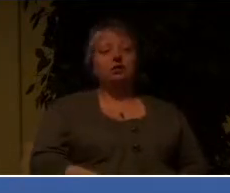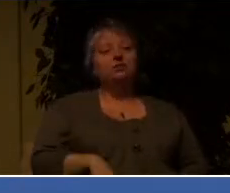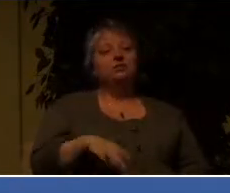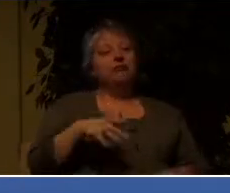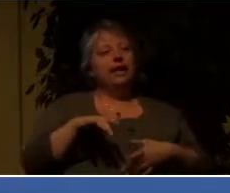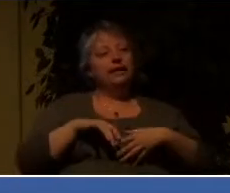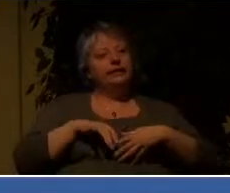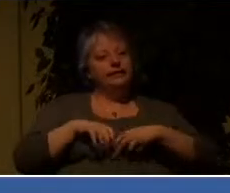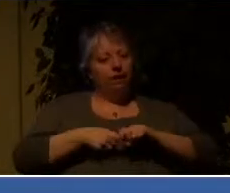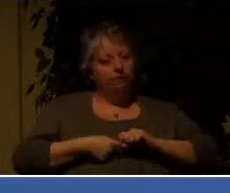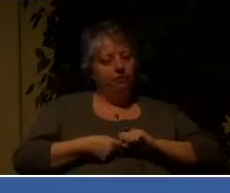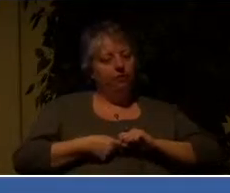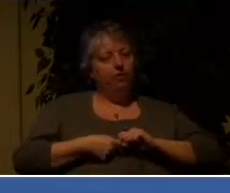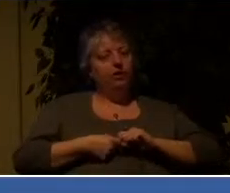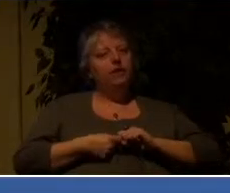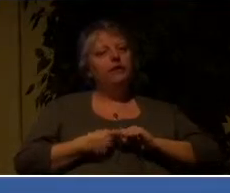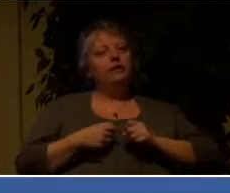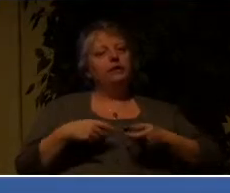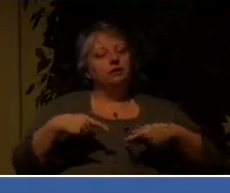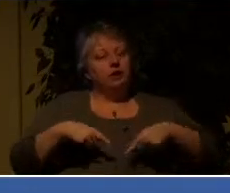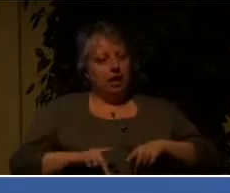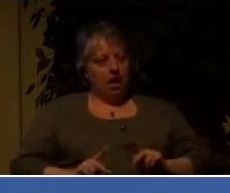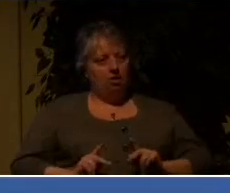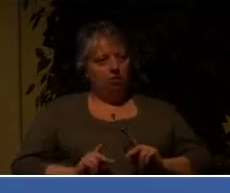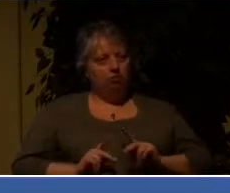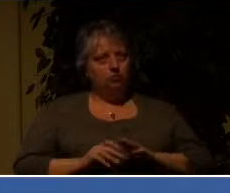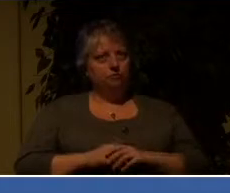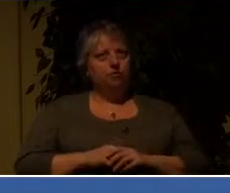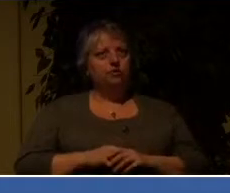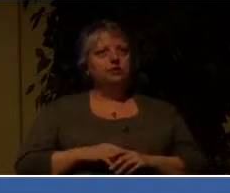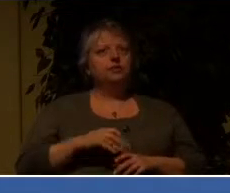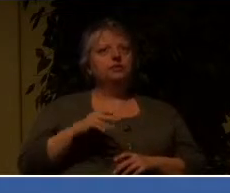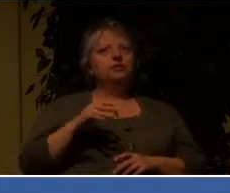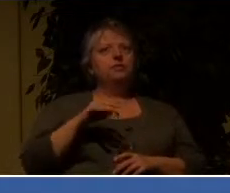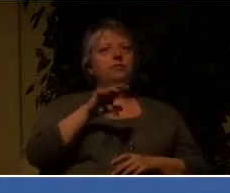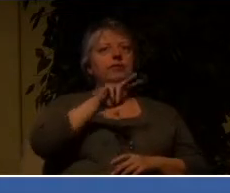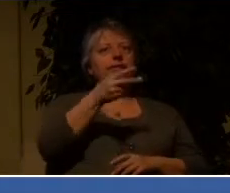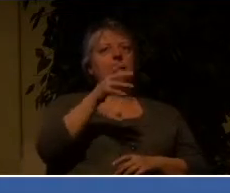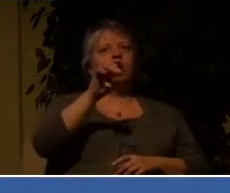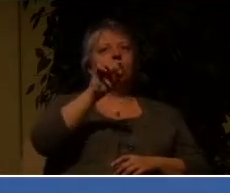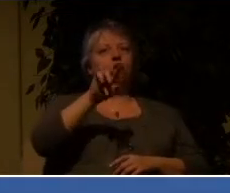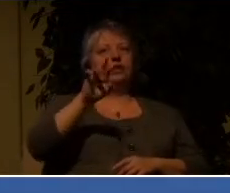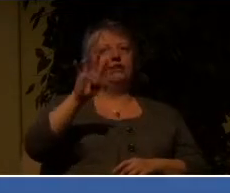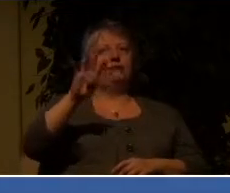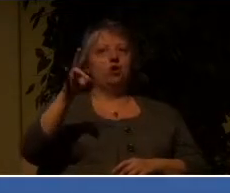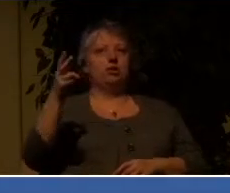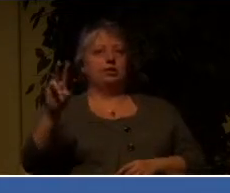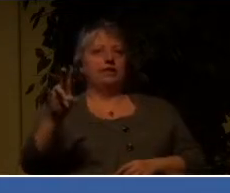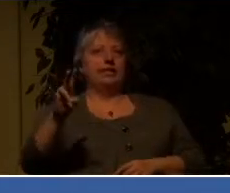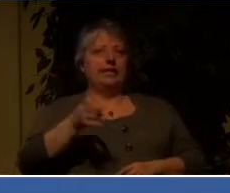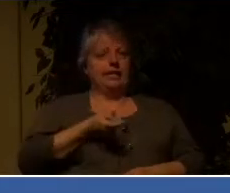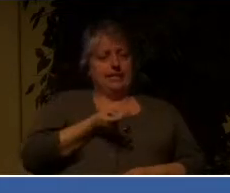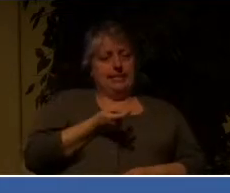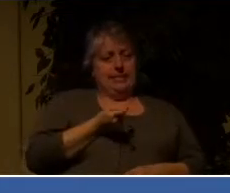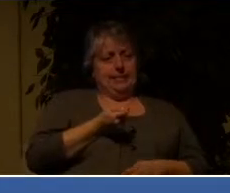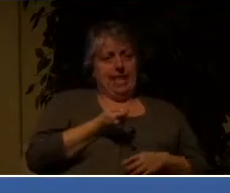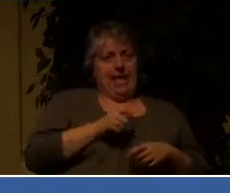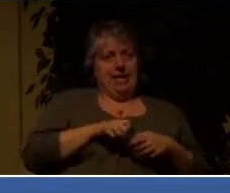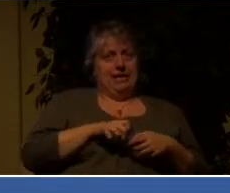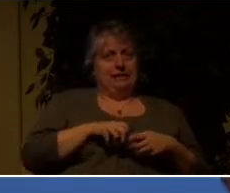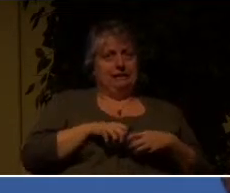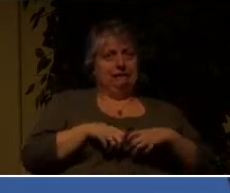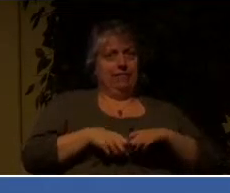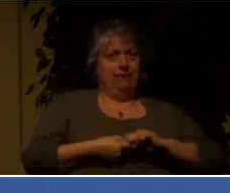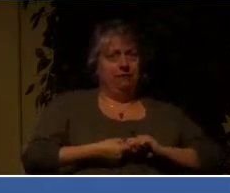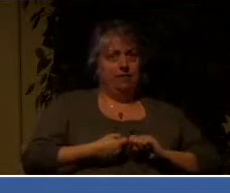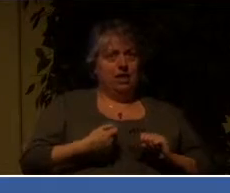in 2 Corinthians 4, 17. This slight momentary affliction is preparing for us an eternal weight of